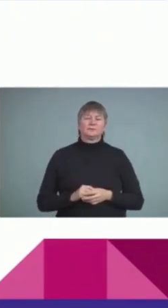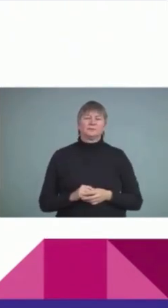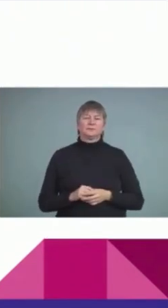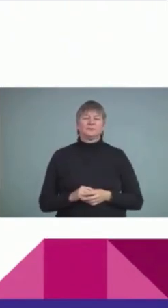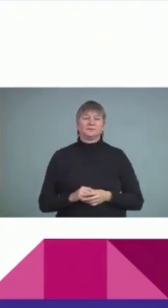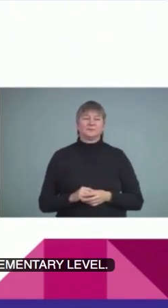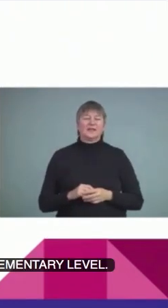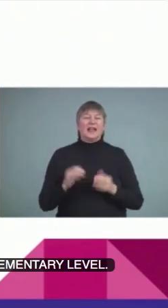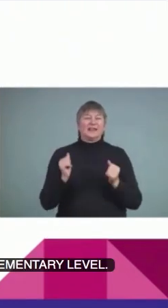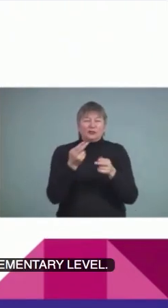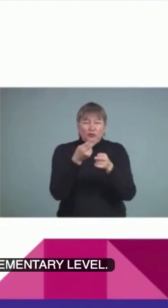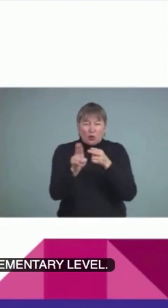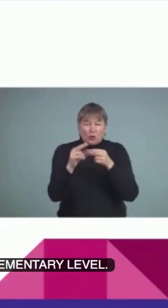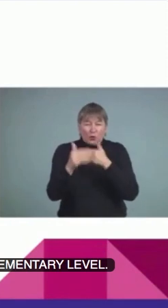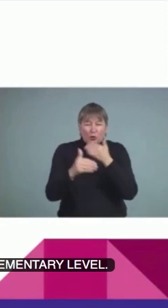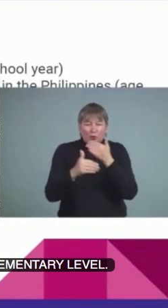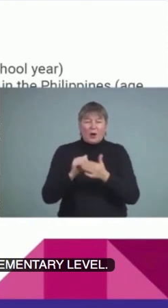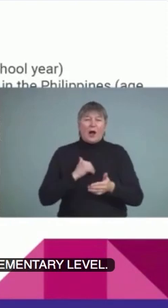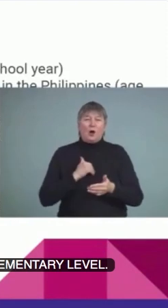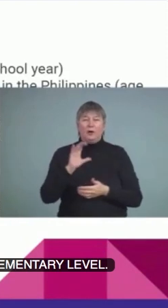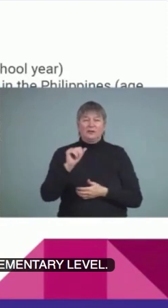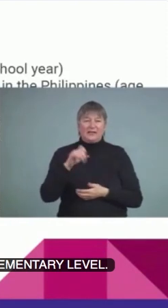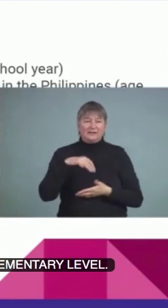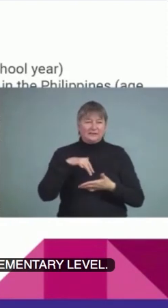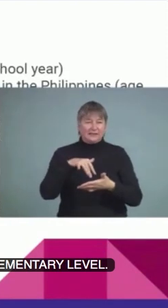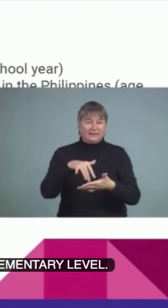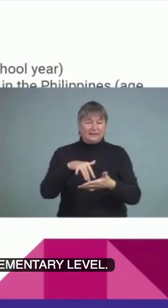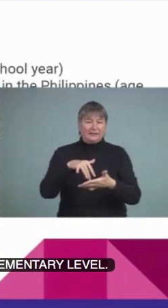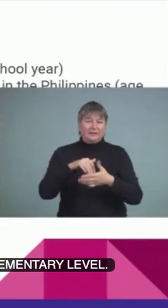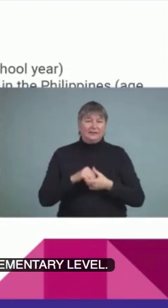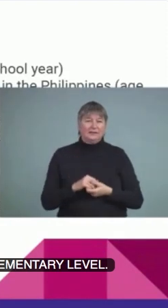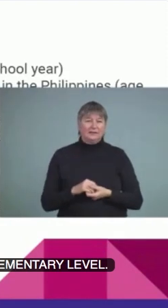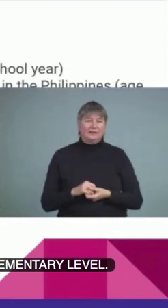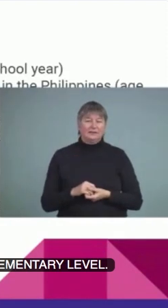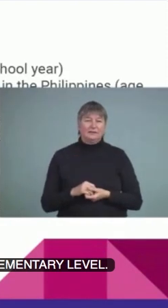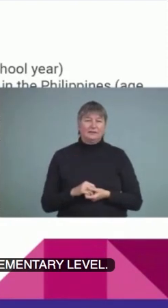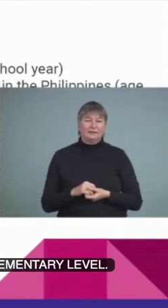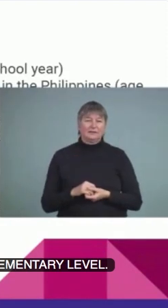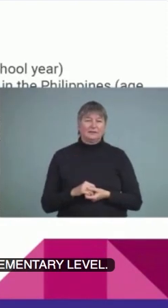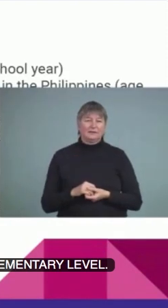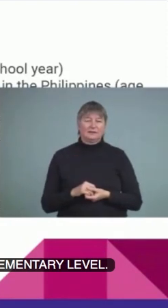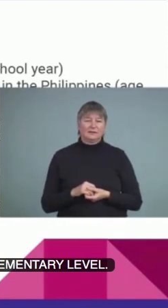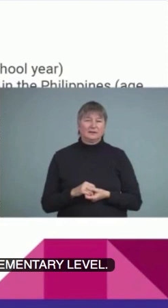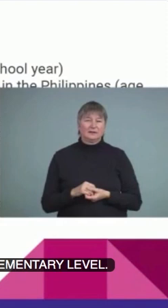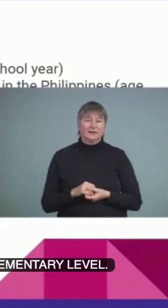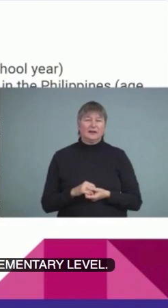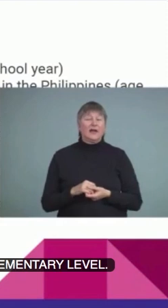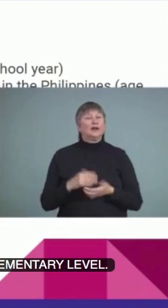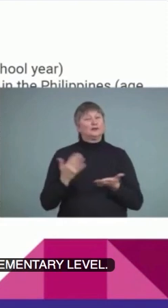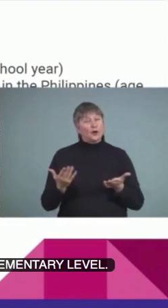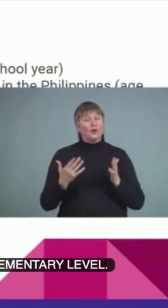We're going to quickly run through our case study, but we have Rita